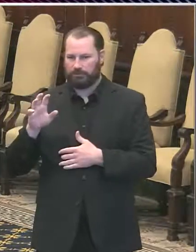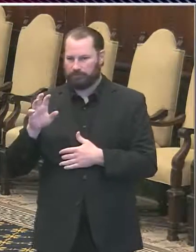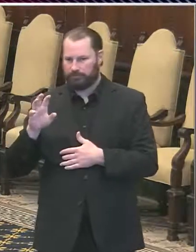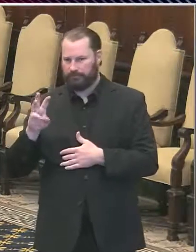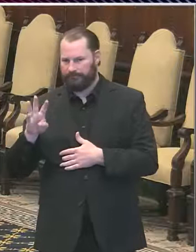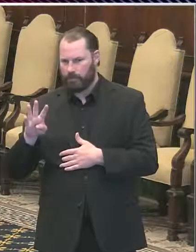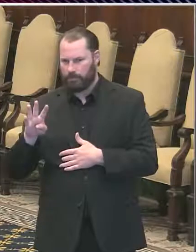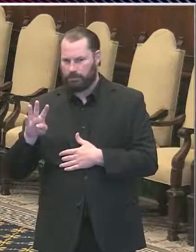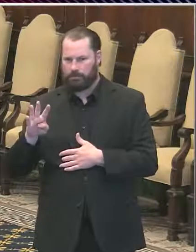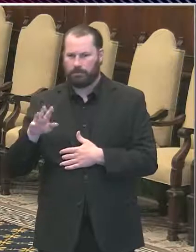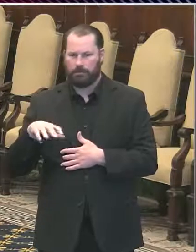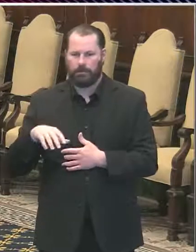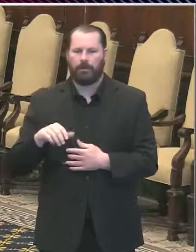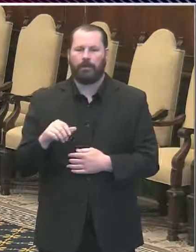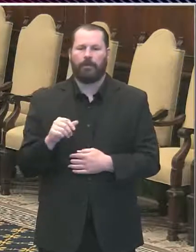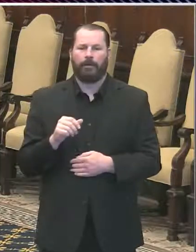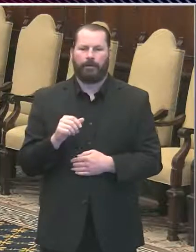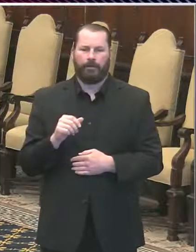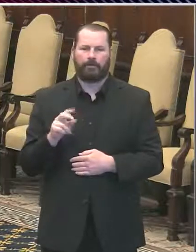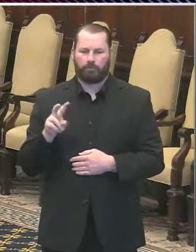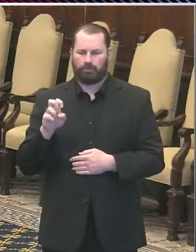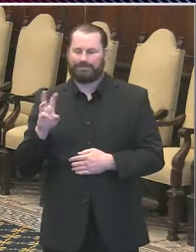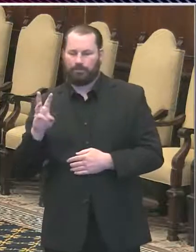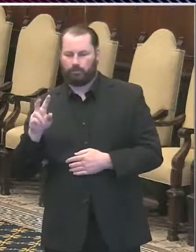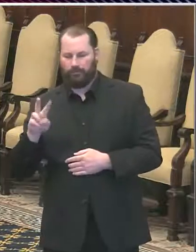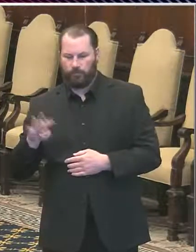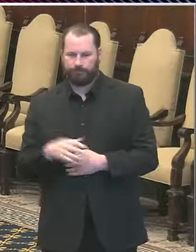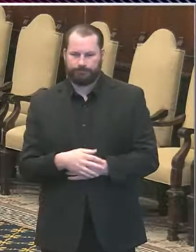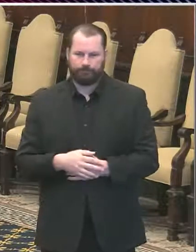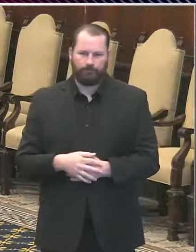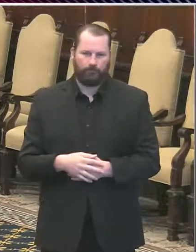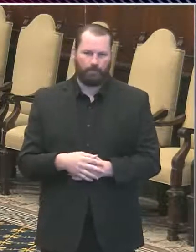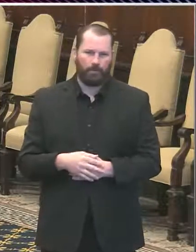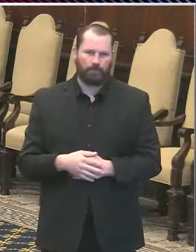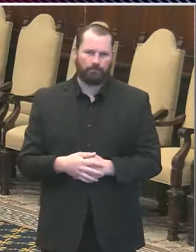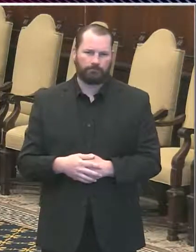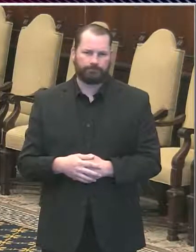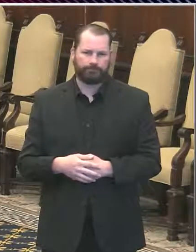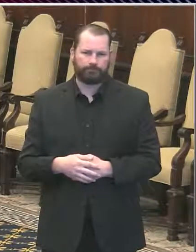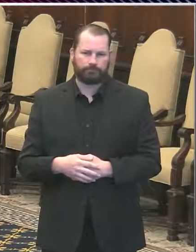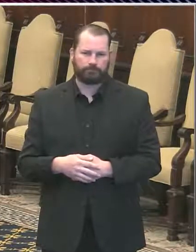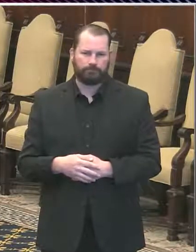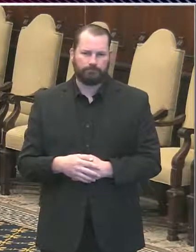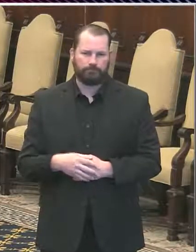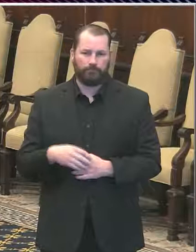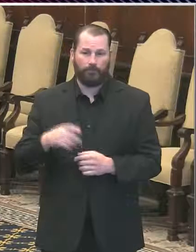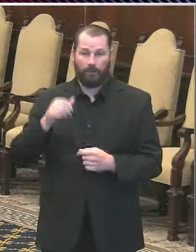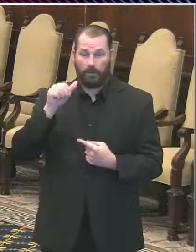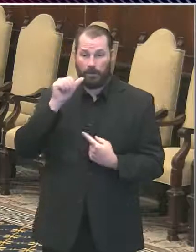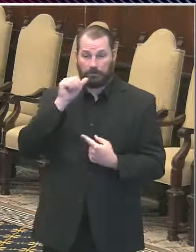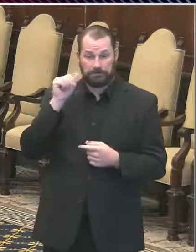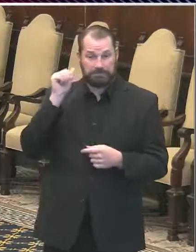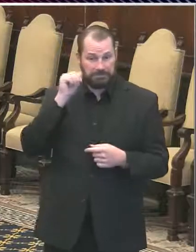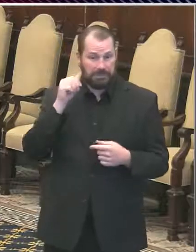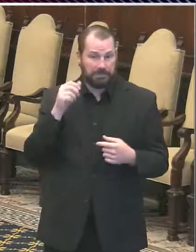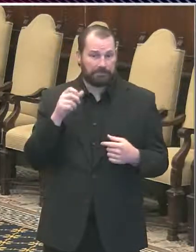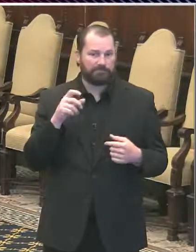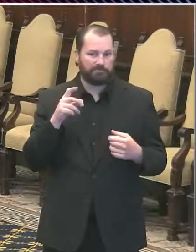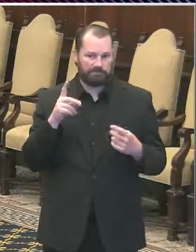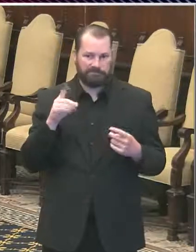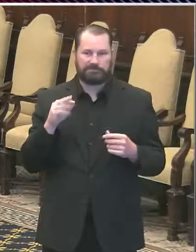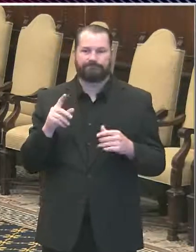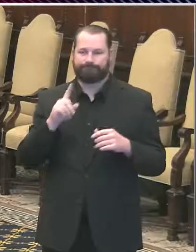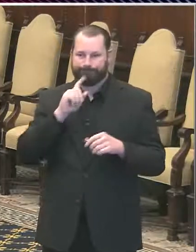marked decline from where we were at peak just at the end of April. Since this time yesterday, we've confirmed nine new deaths from the coronavirus